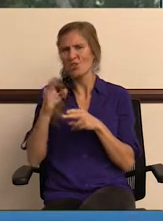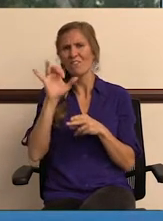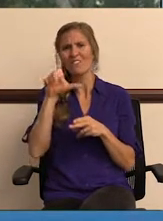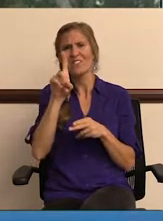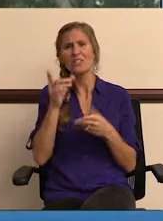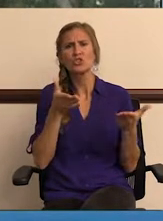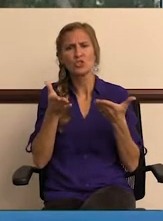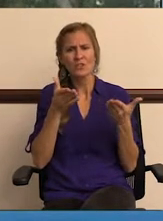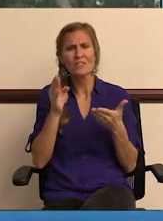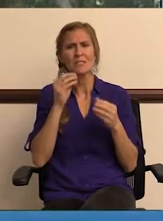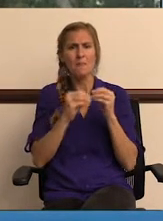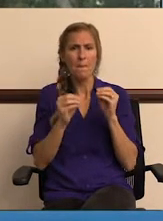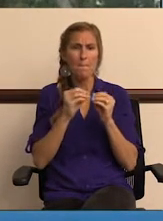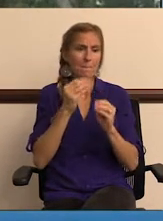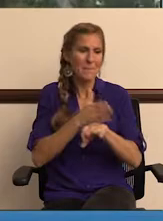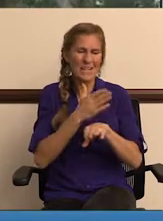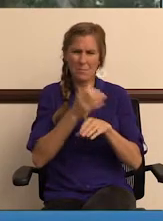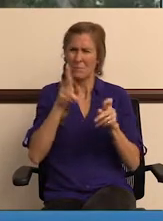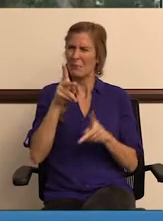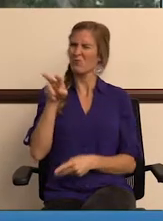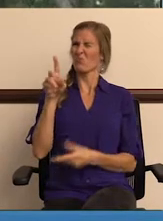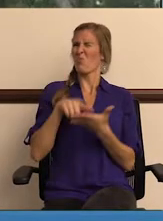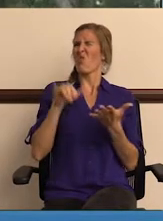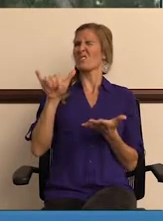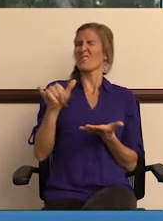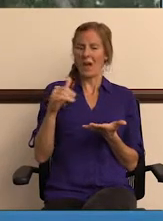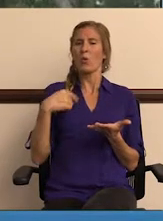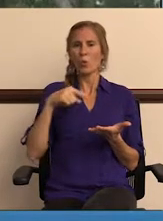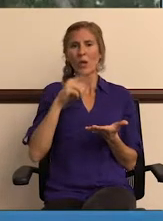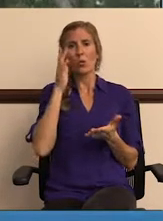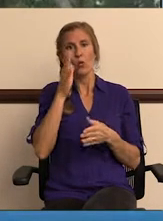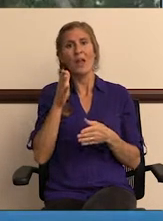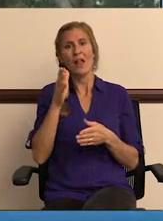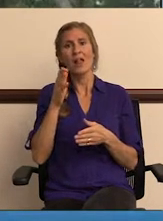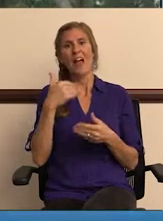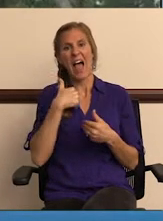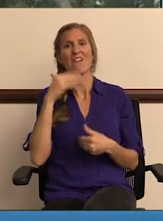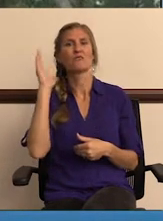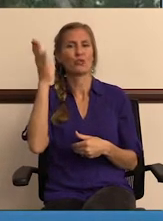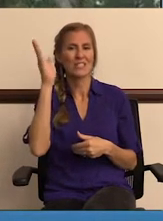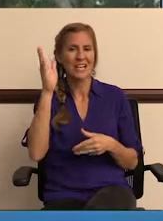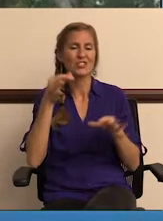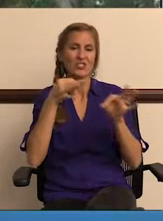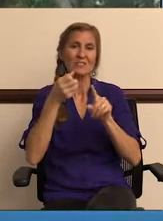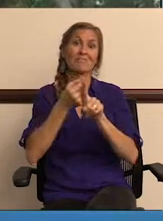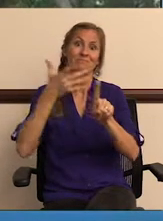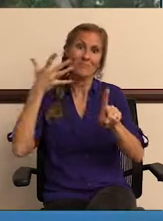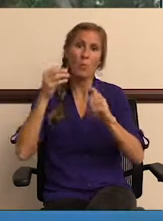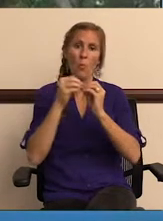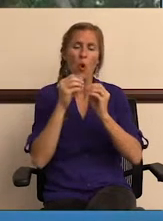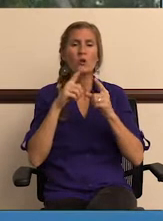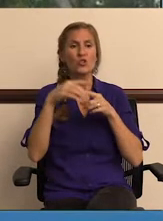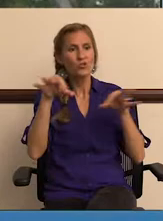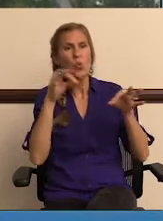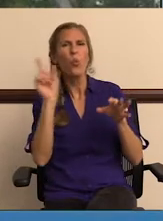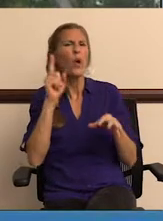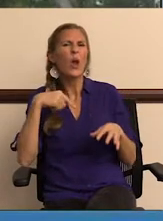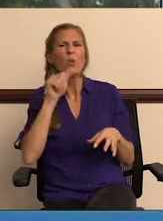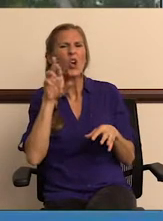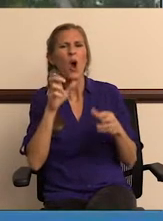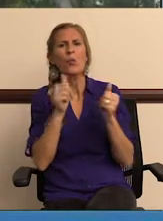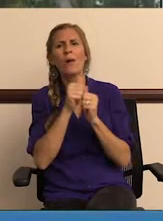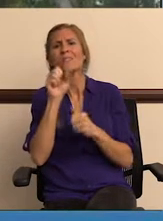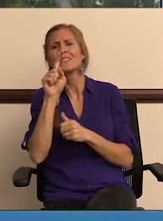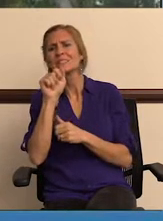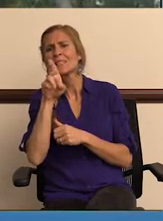is you mentioned field service lightning, and I'm sure a lot of folks don't know what that is. We're going to, or we have a presentation coming in the near future to council